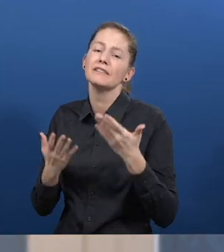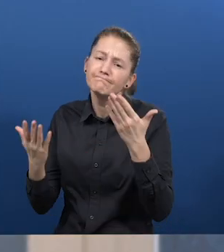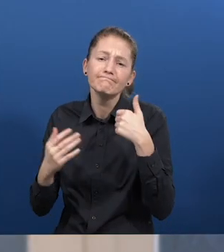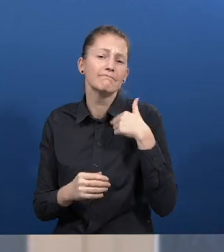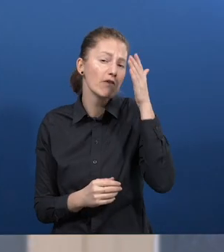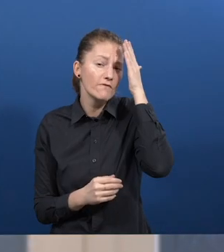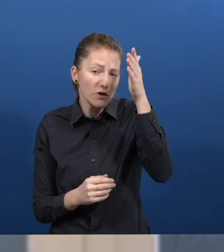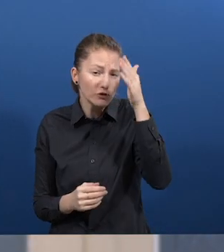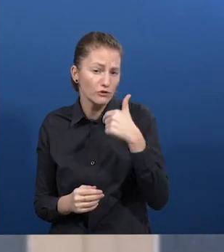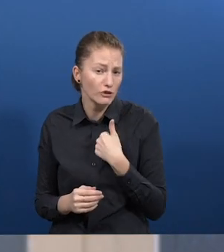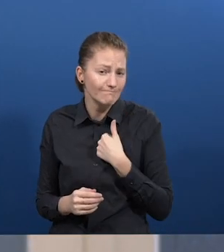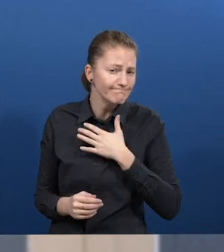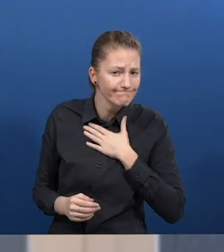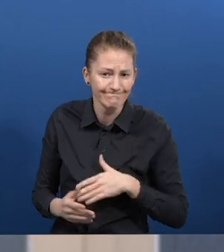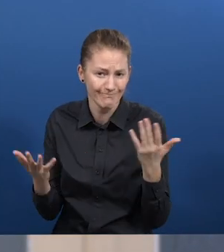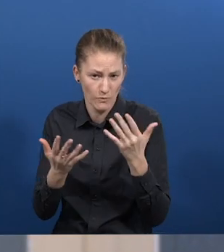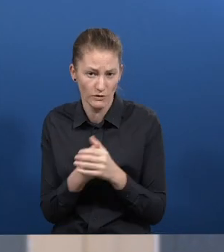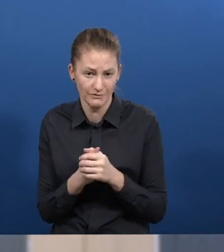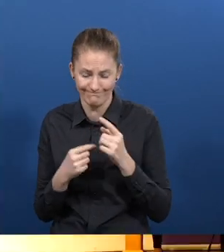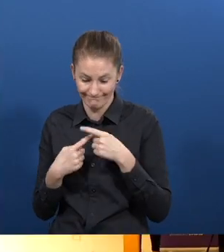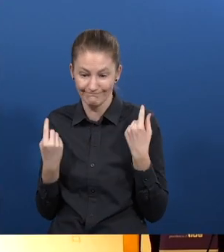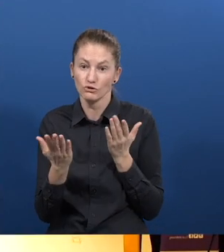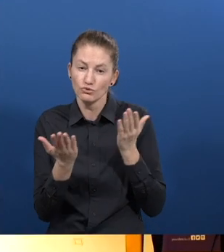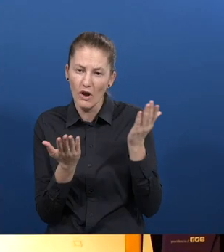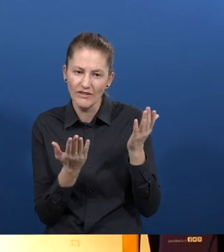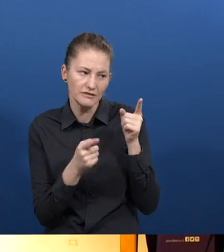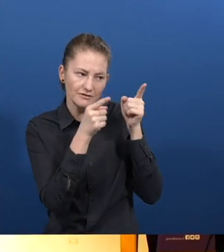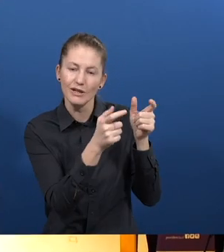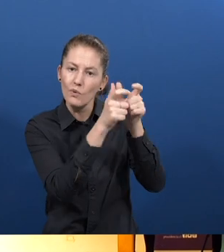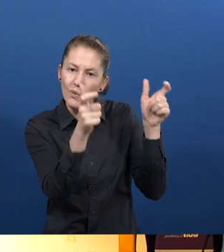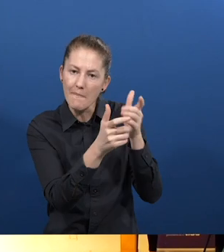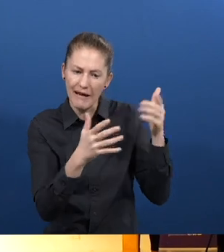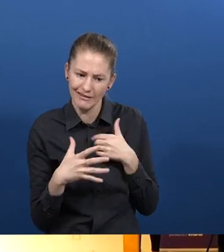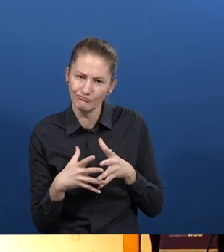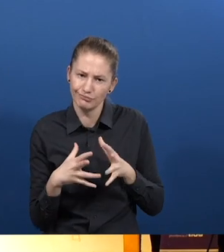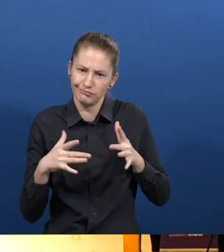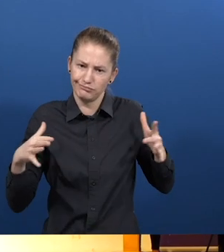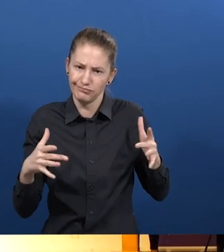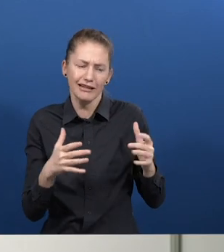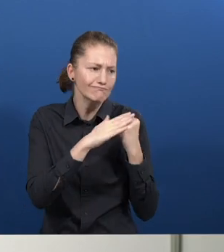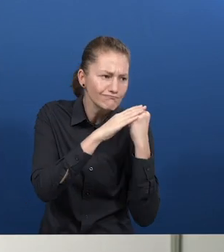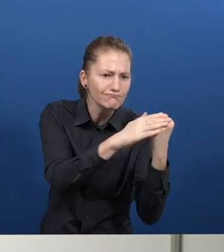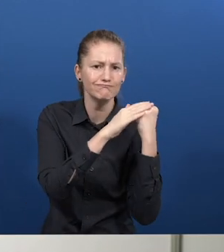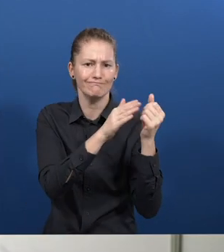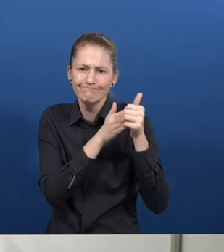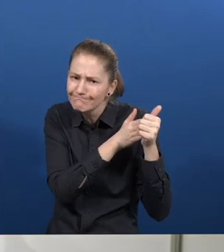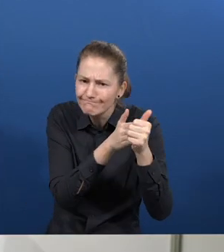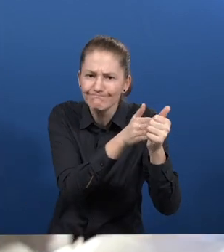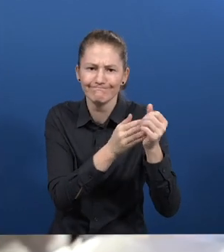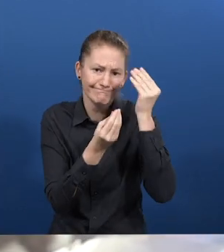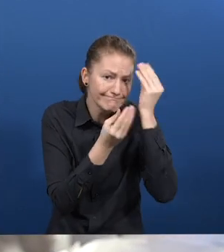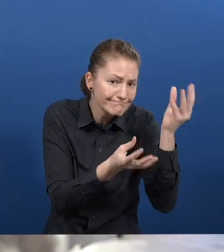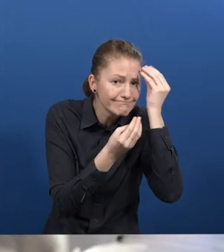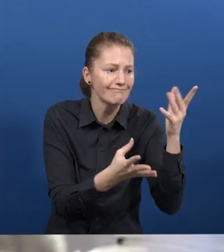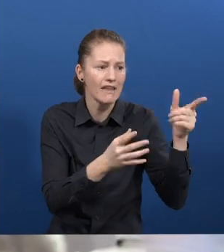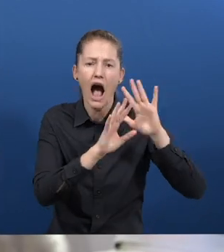In the future, we want to expand our attention services to companies, guiding and accompanying in the process of construction of